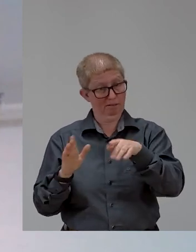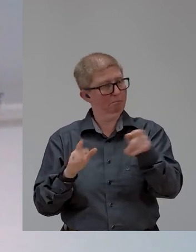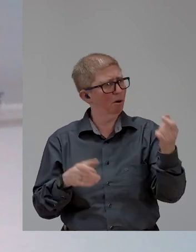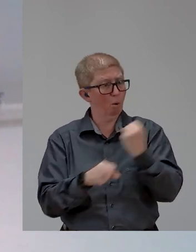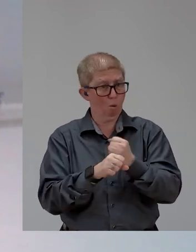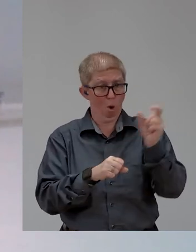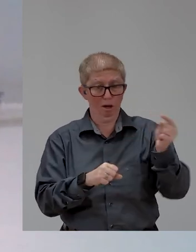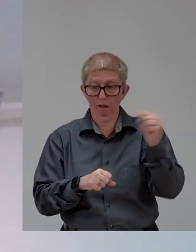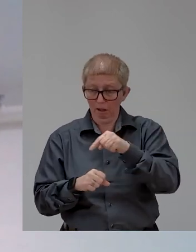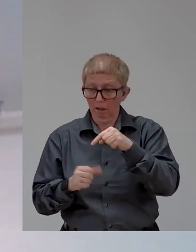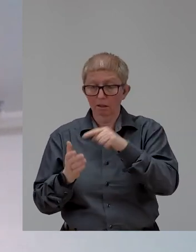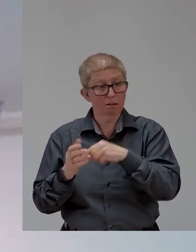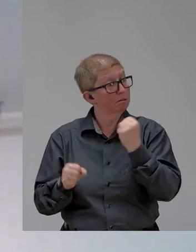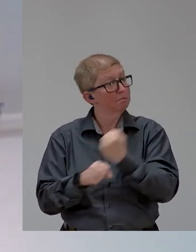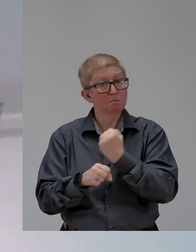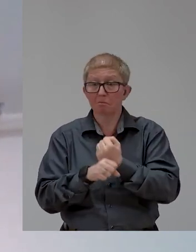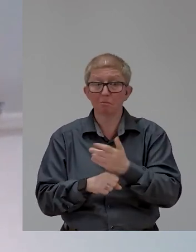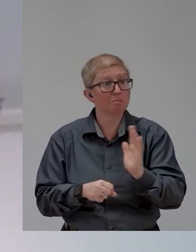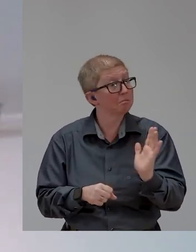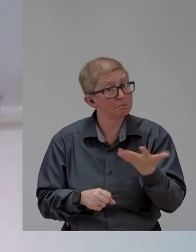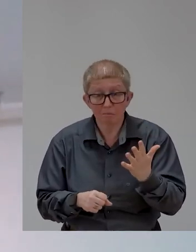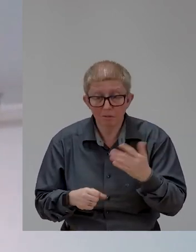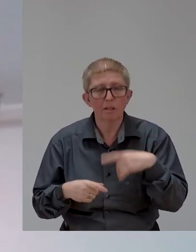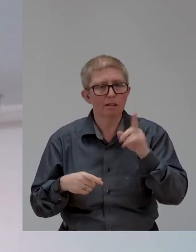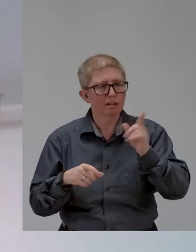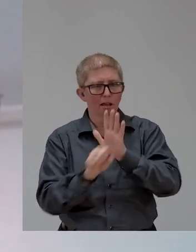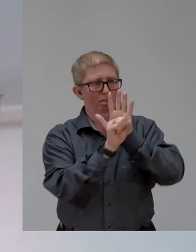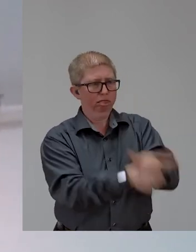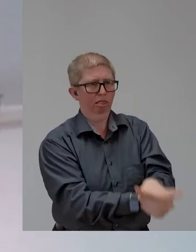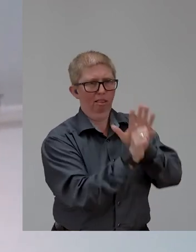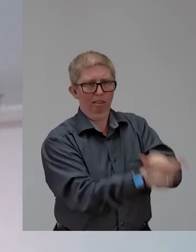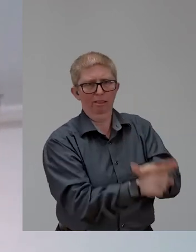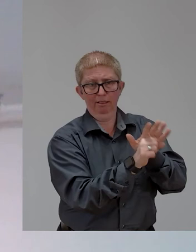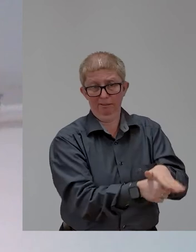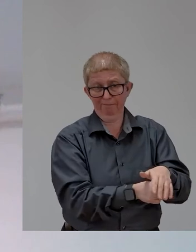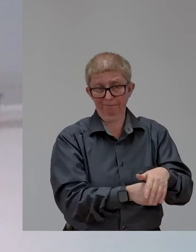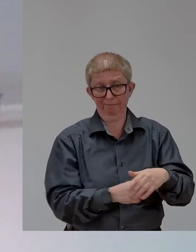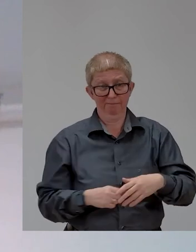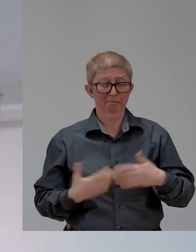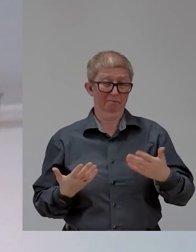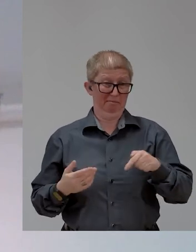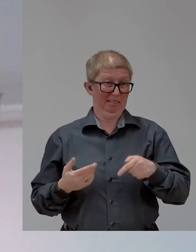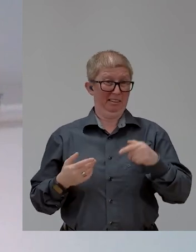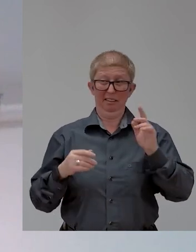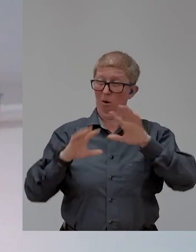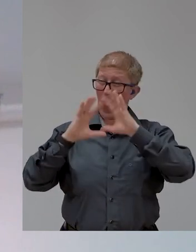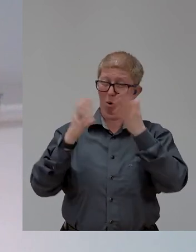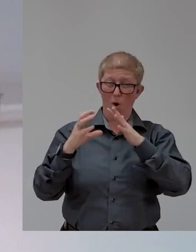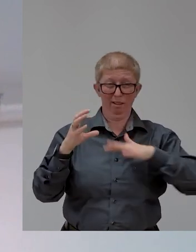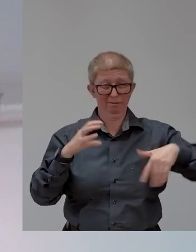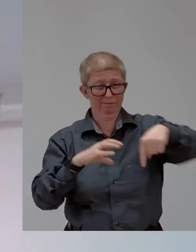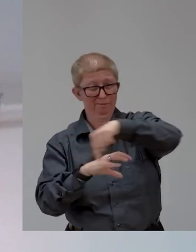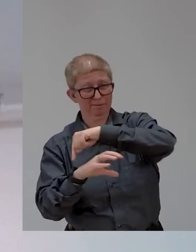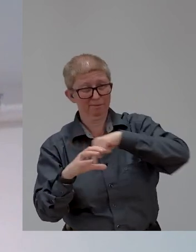Country-wise, if we were to look around the world at 182 UN member states have ratified the